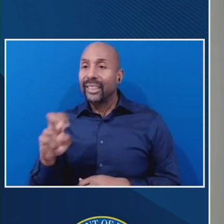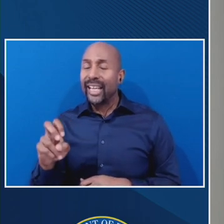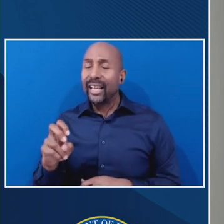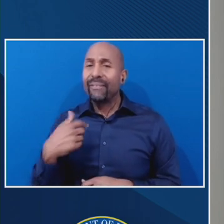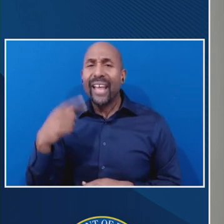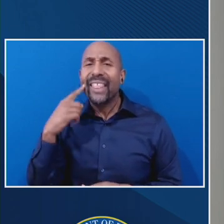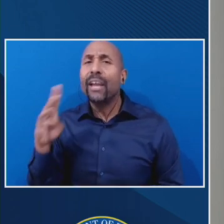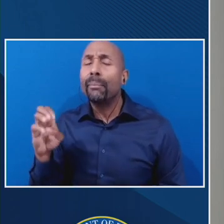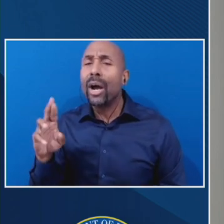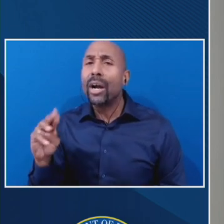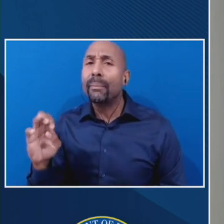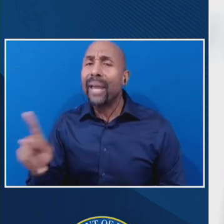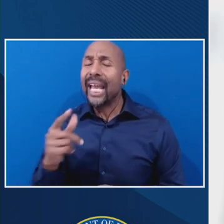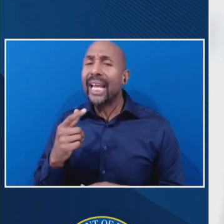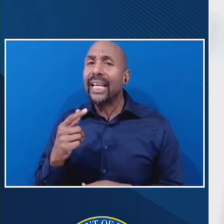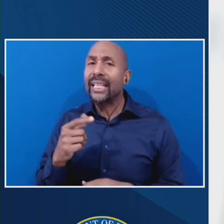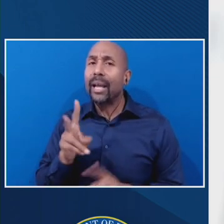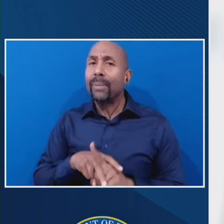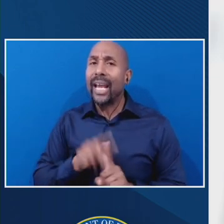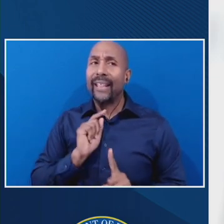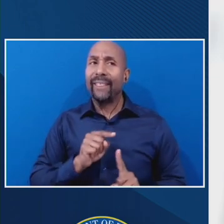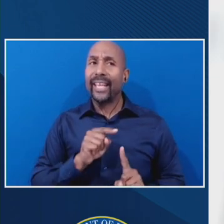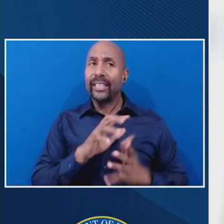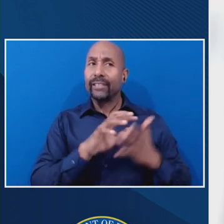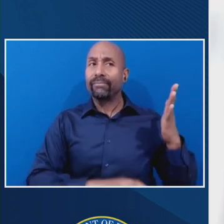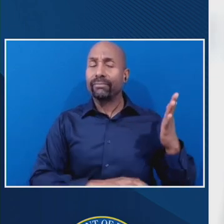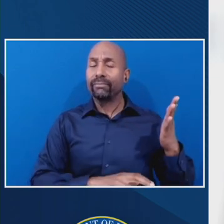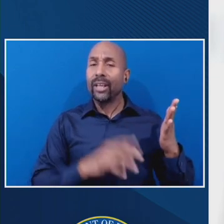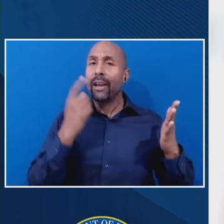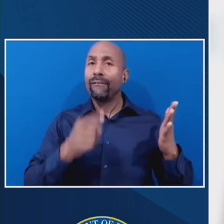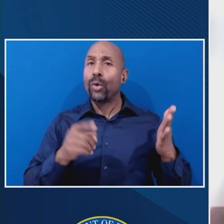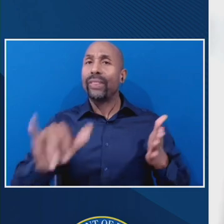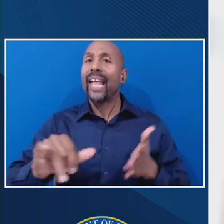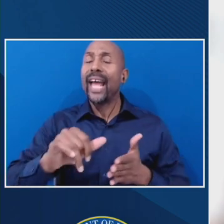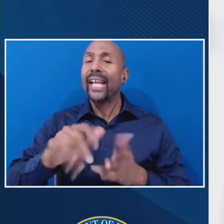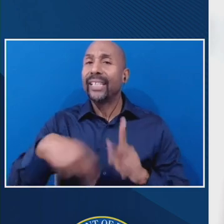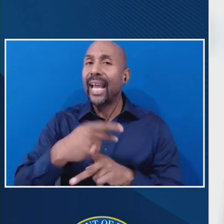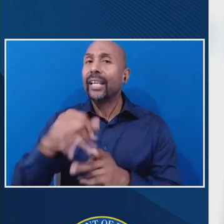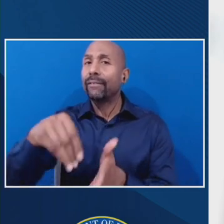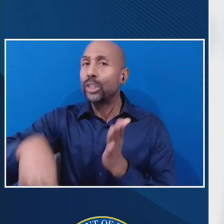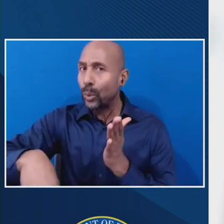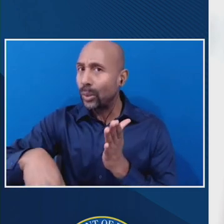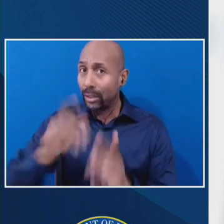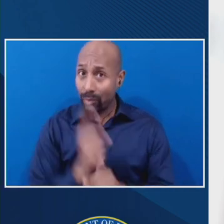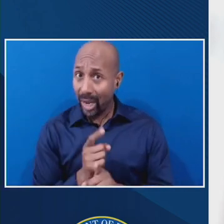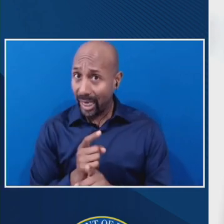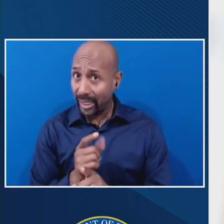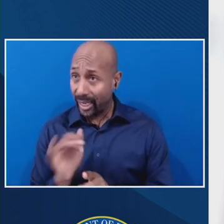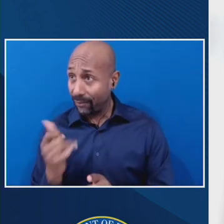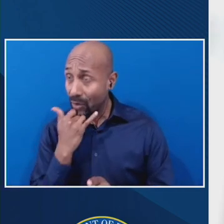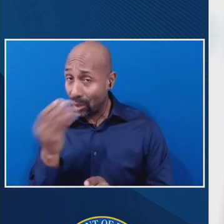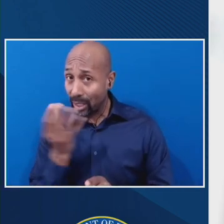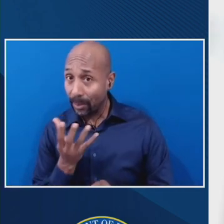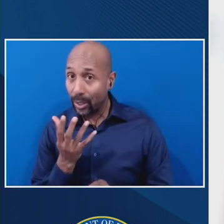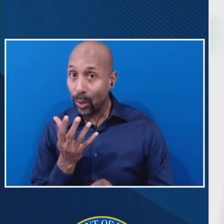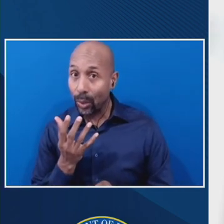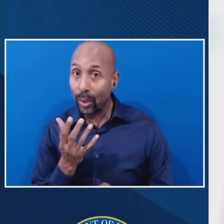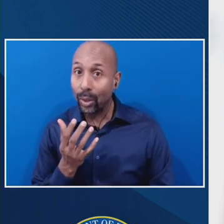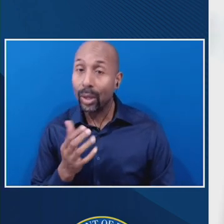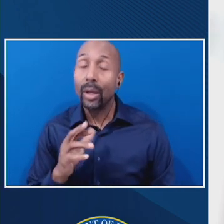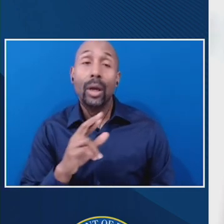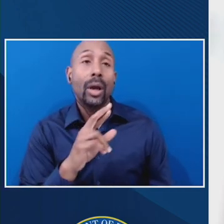Barmak, correct me, but I think that's. Okay. Got it. Thank you. Um, I think I'll just wait to talk about those in the next section. Um,